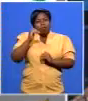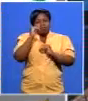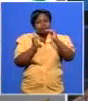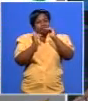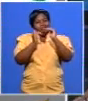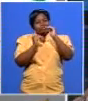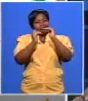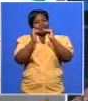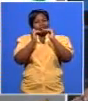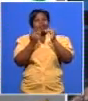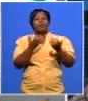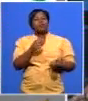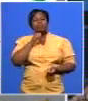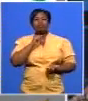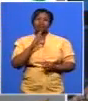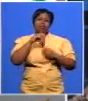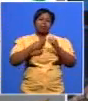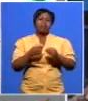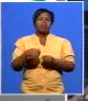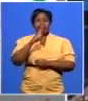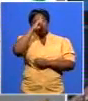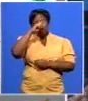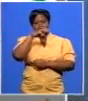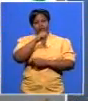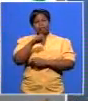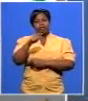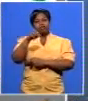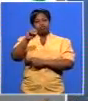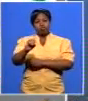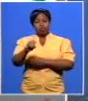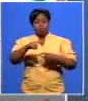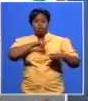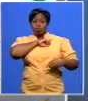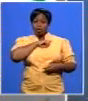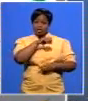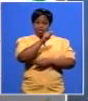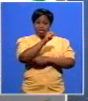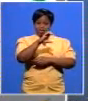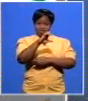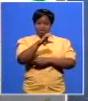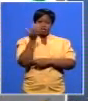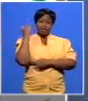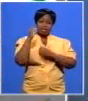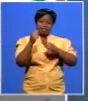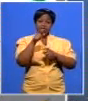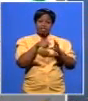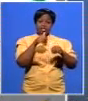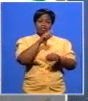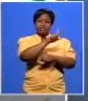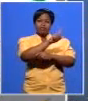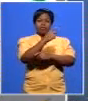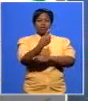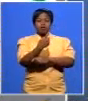about Nelson Mandela metro where the ANC got 71 percent in their last election and the DA got